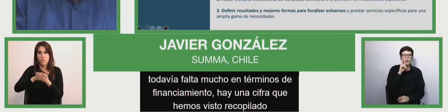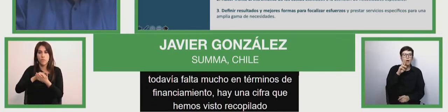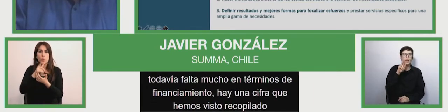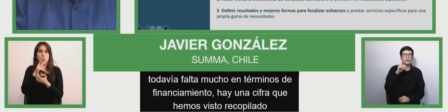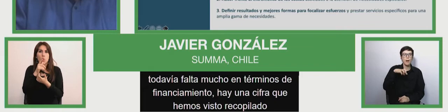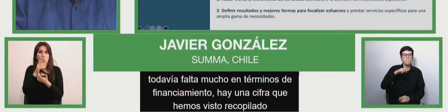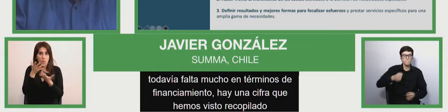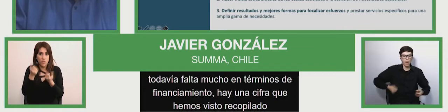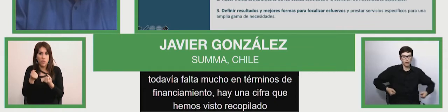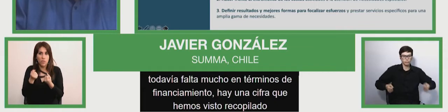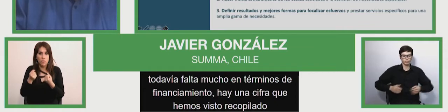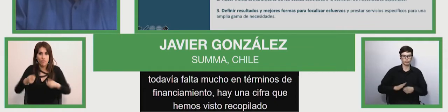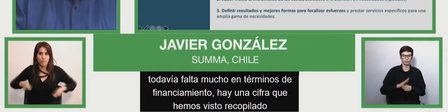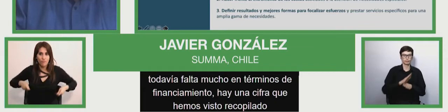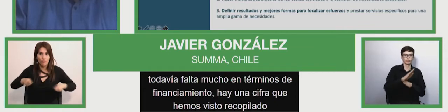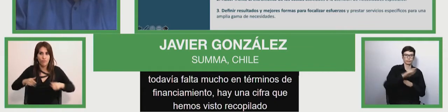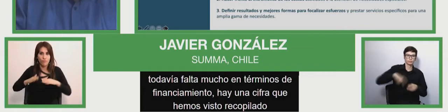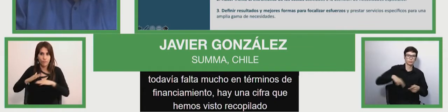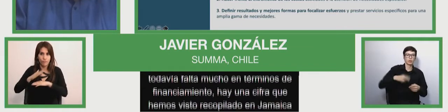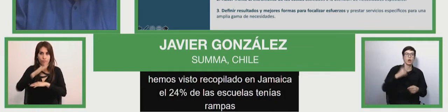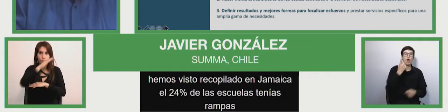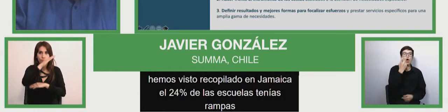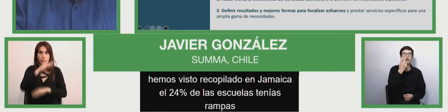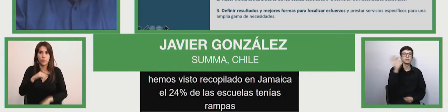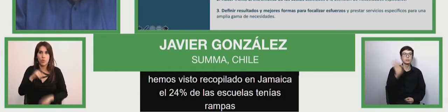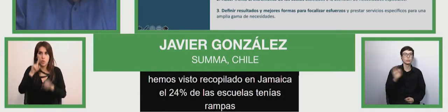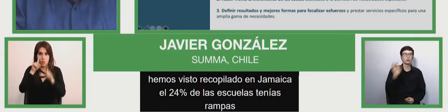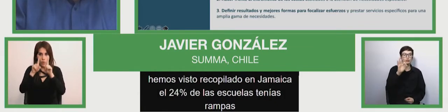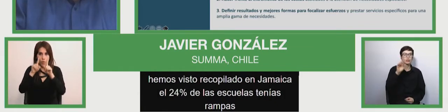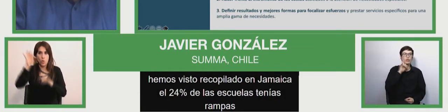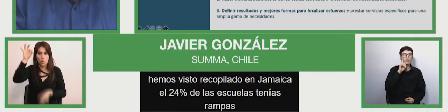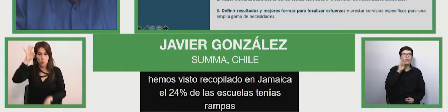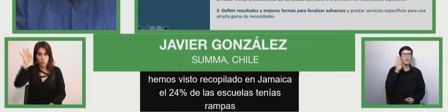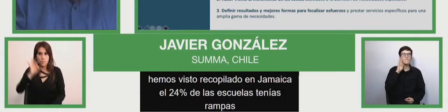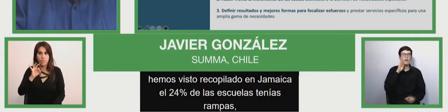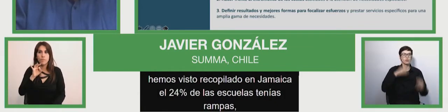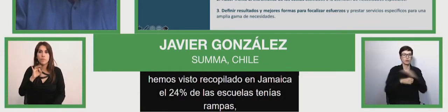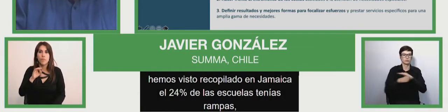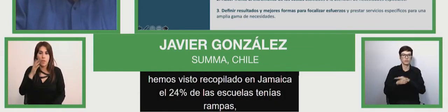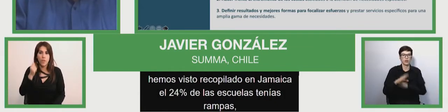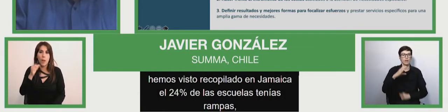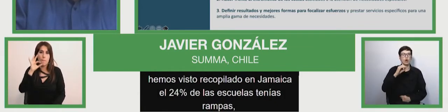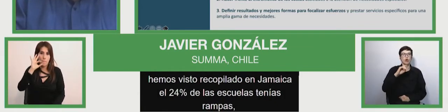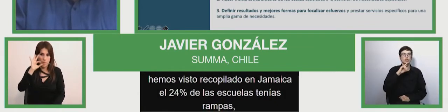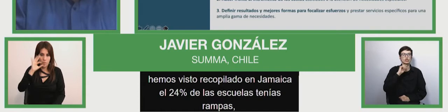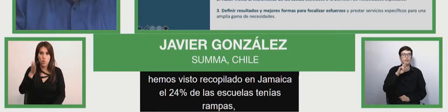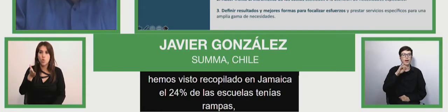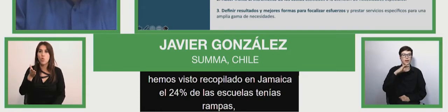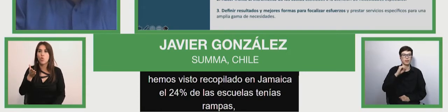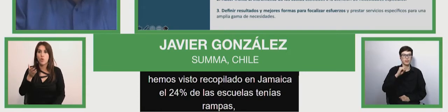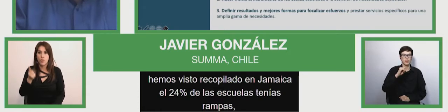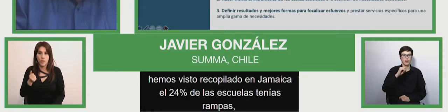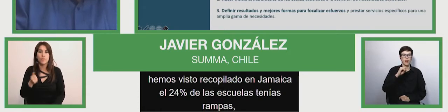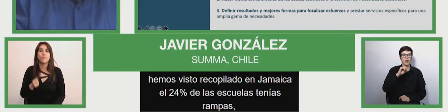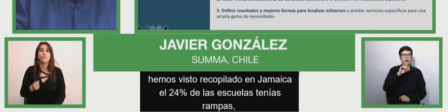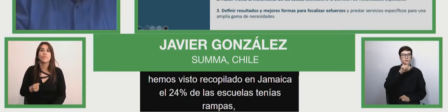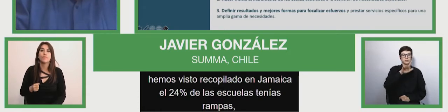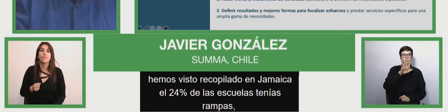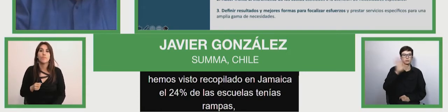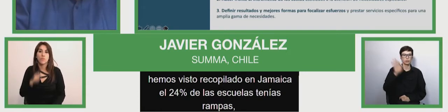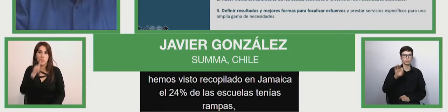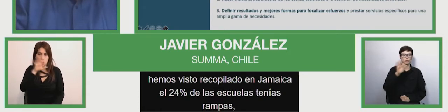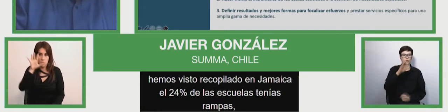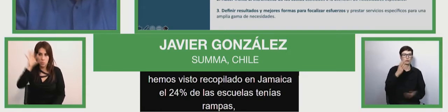fully accessible toilets in Costa Rica. 65% of schools were not accessible